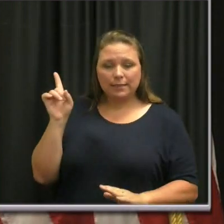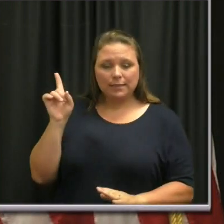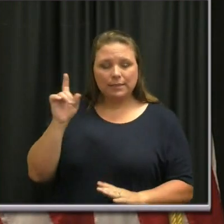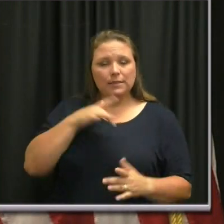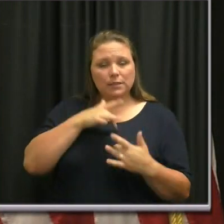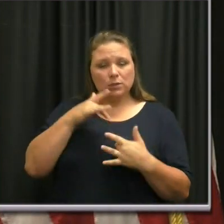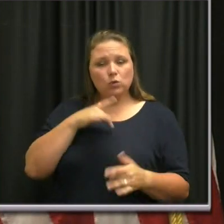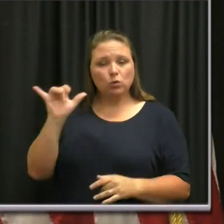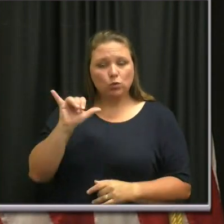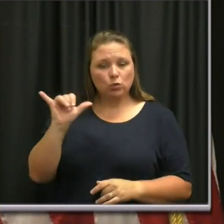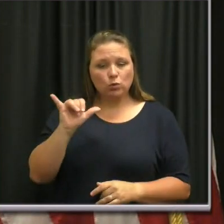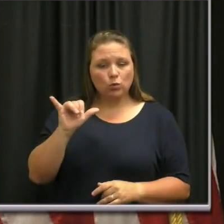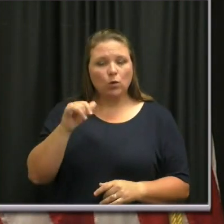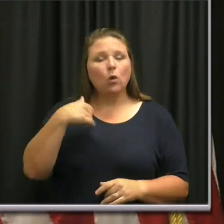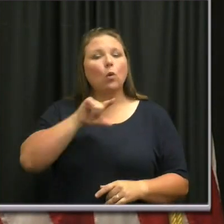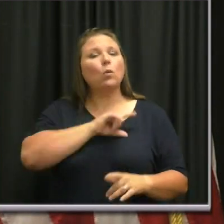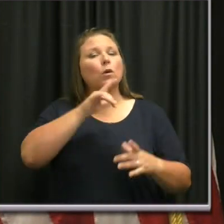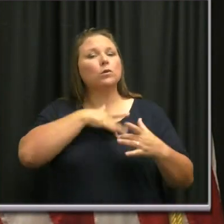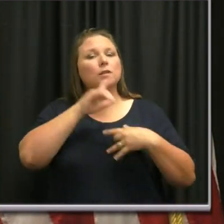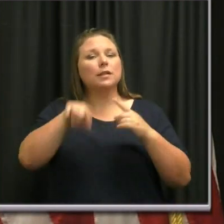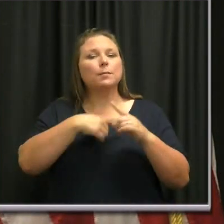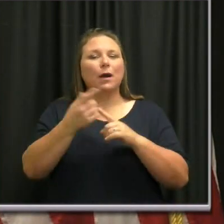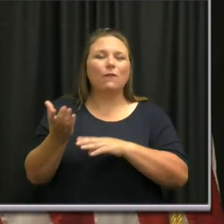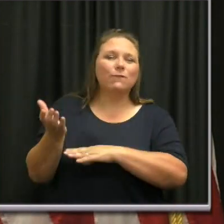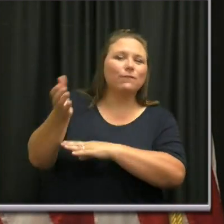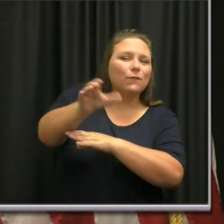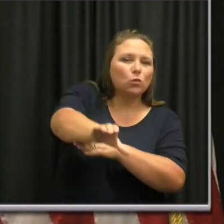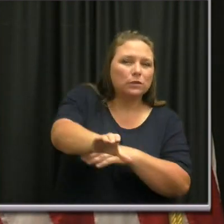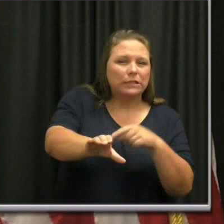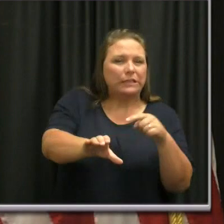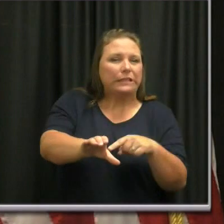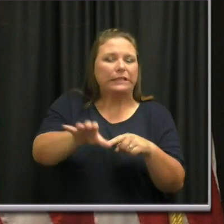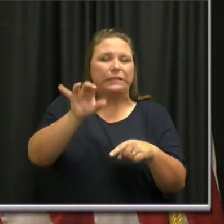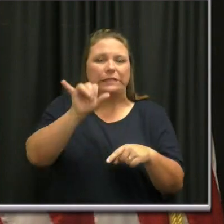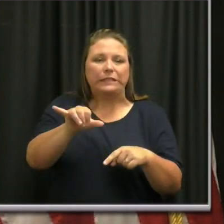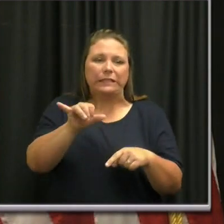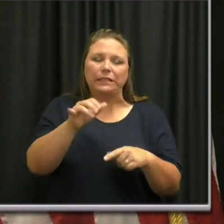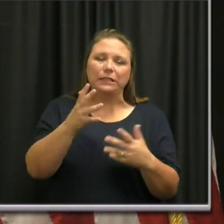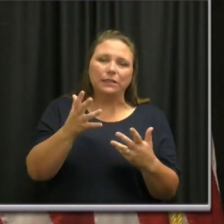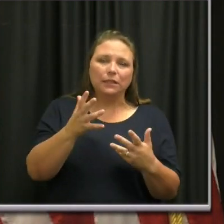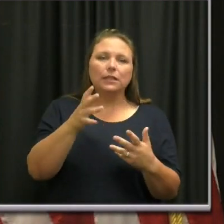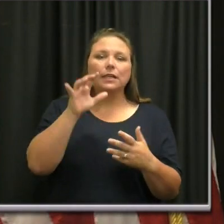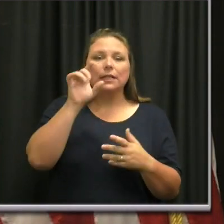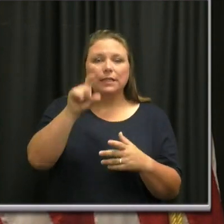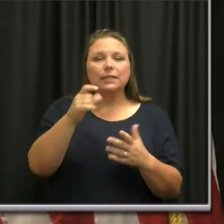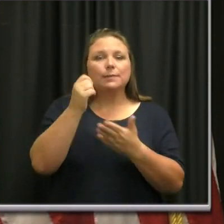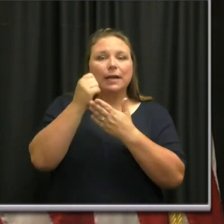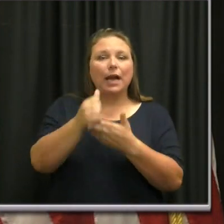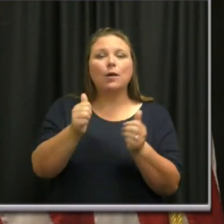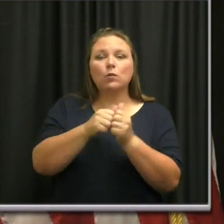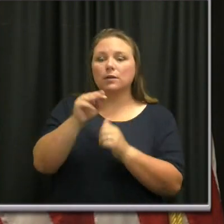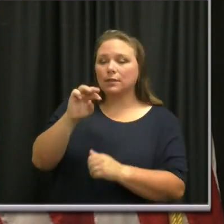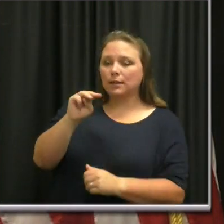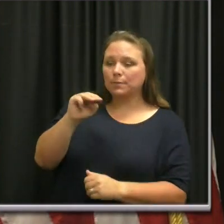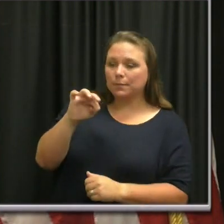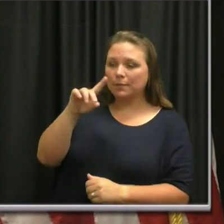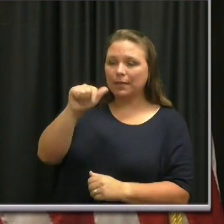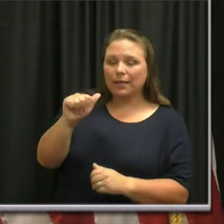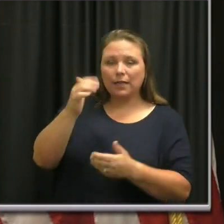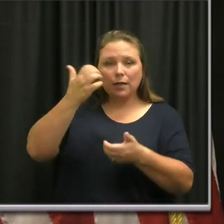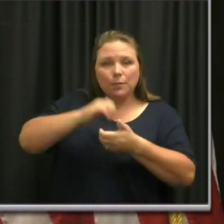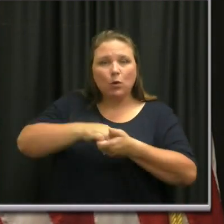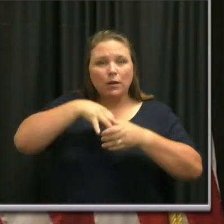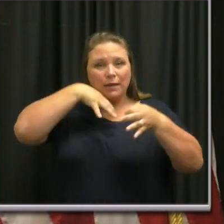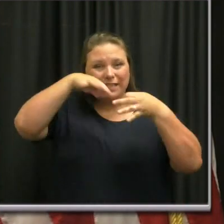worries about this too on enforcing and enforcing, I think has to be done with our media partners explaining clearly to people